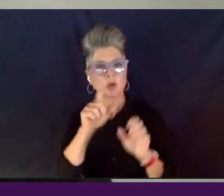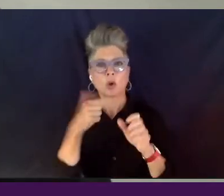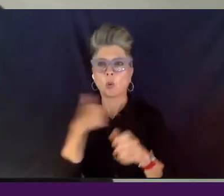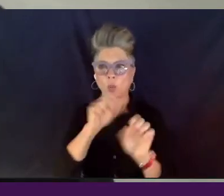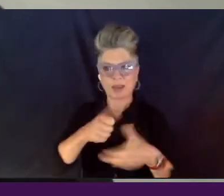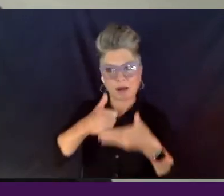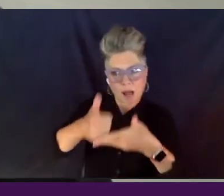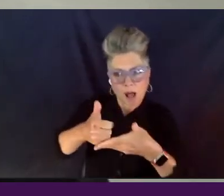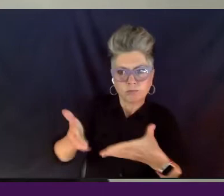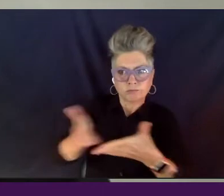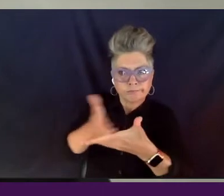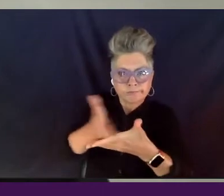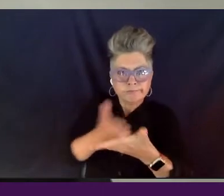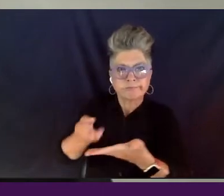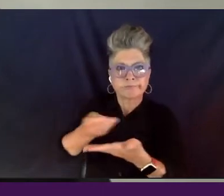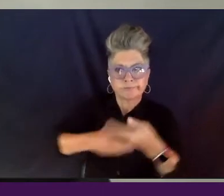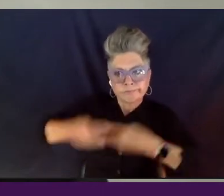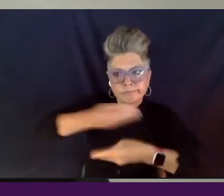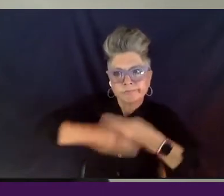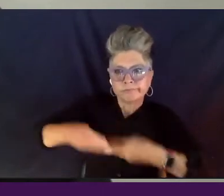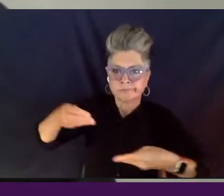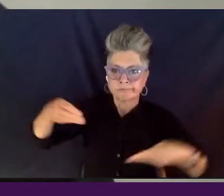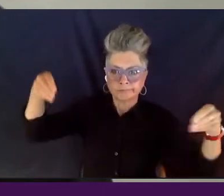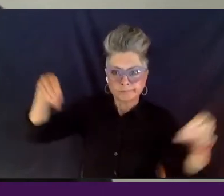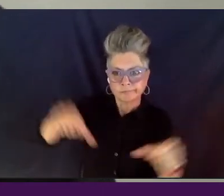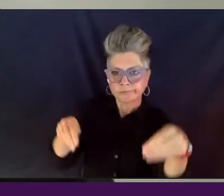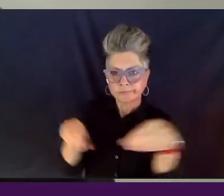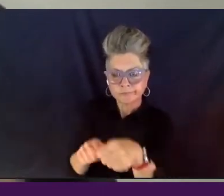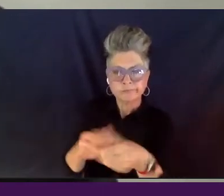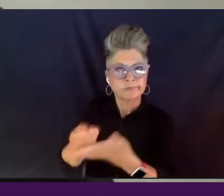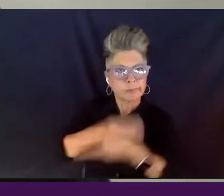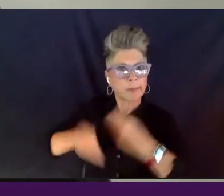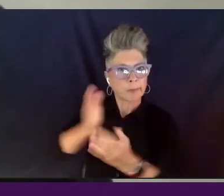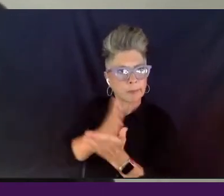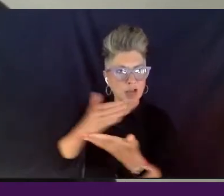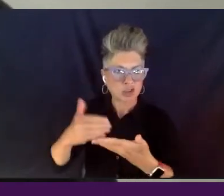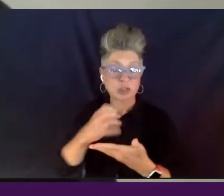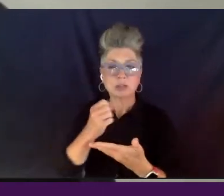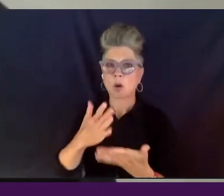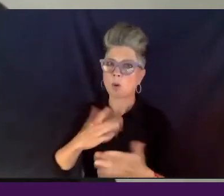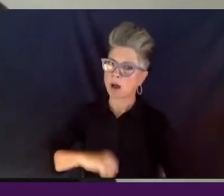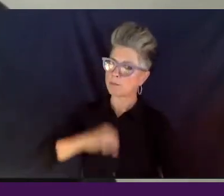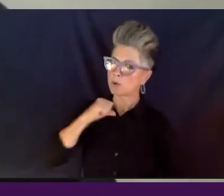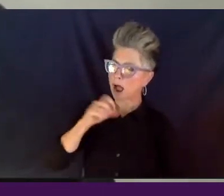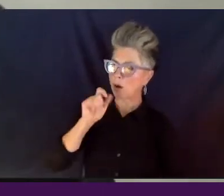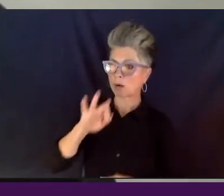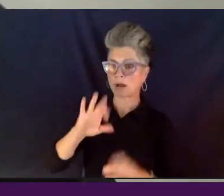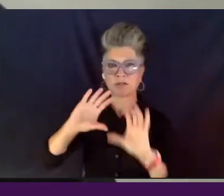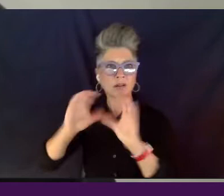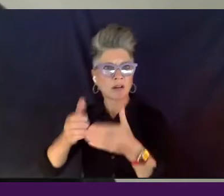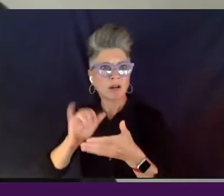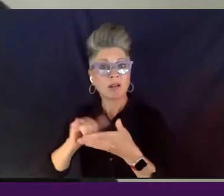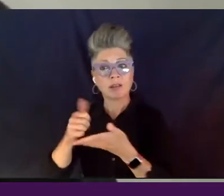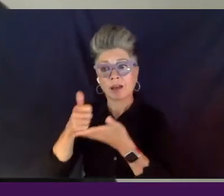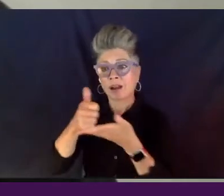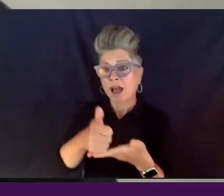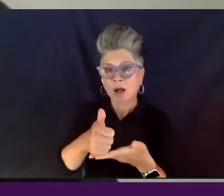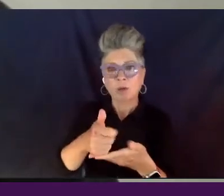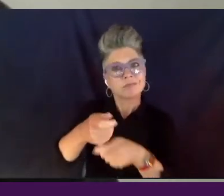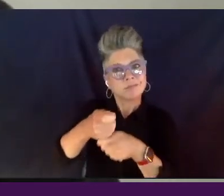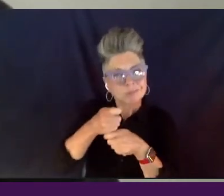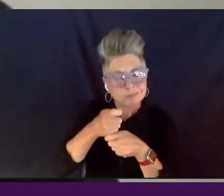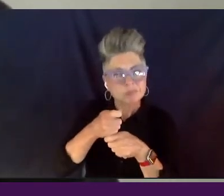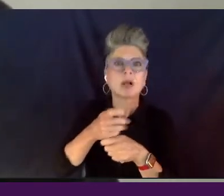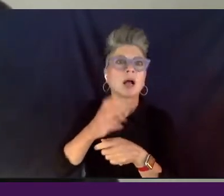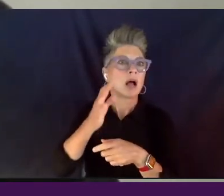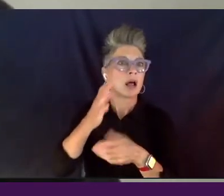So I'm just really proud of those associations that have prompted films on say the Native American writer and Scott Momaday,